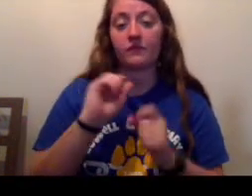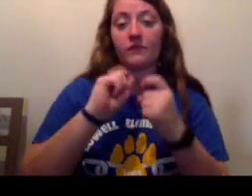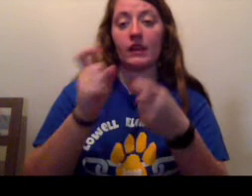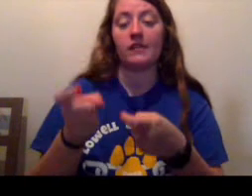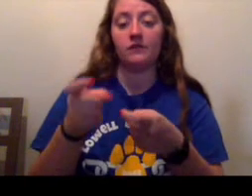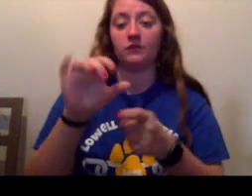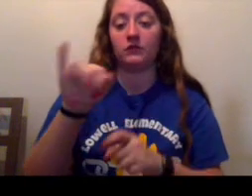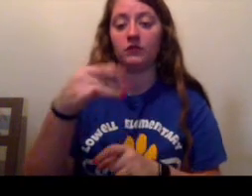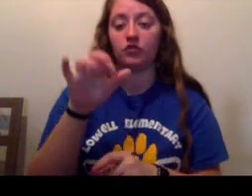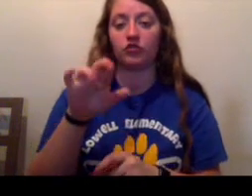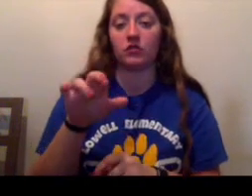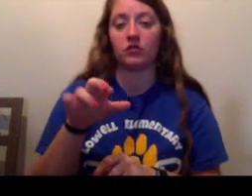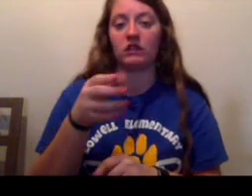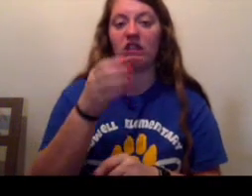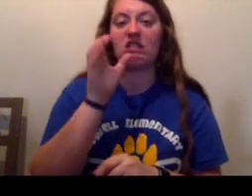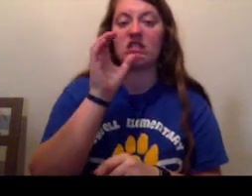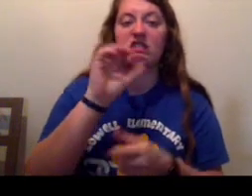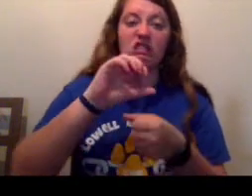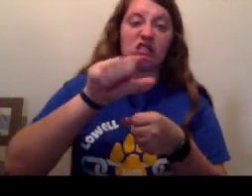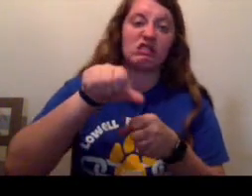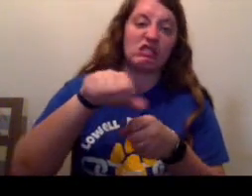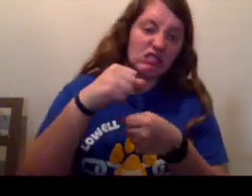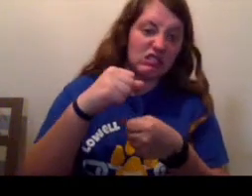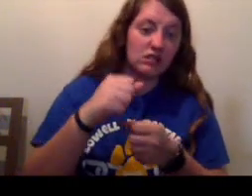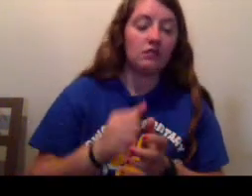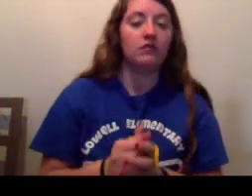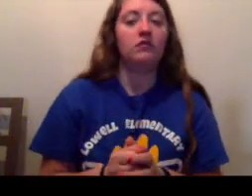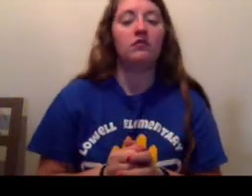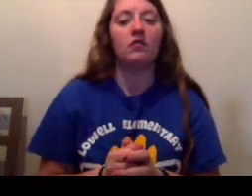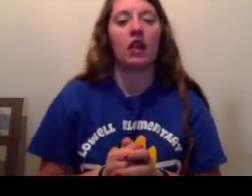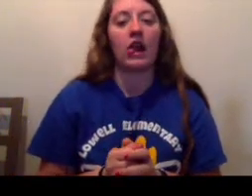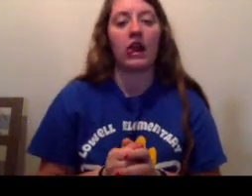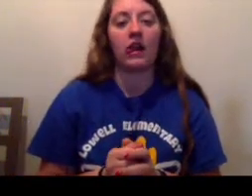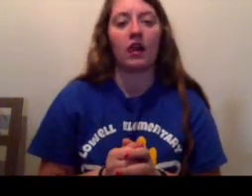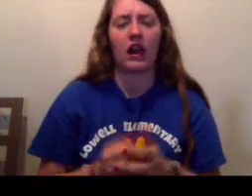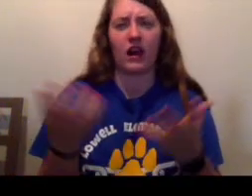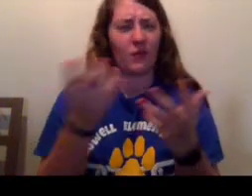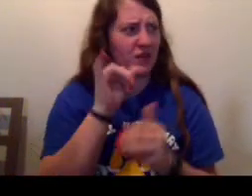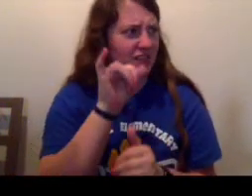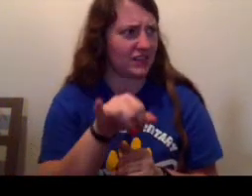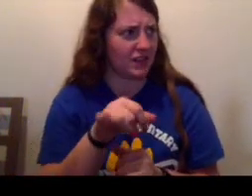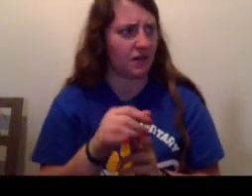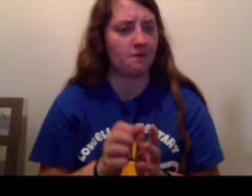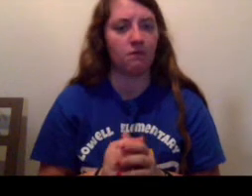his hand and grunted as he tried to unscrew the lid. What is it?